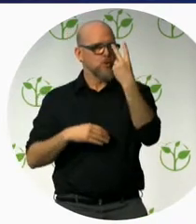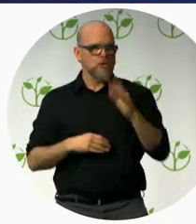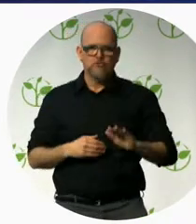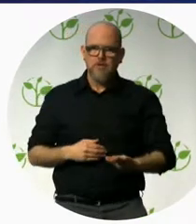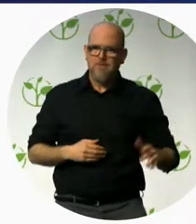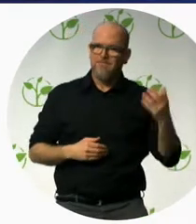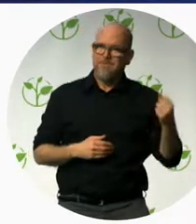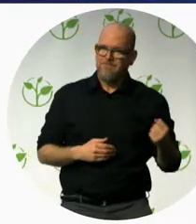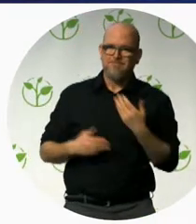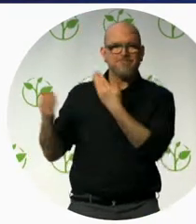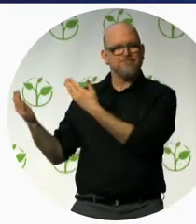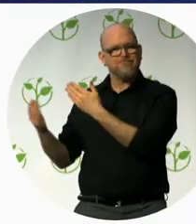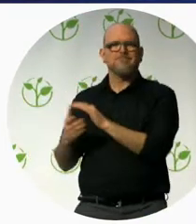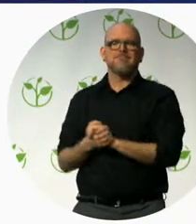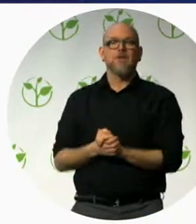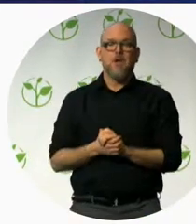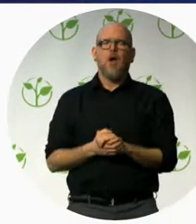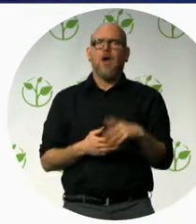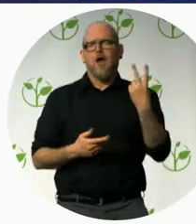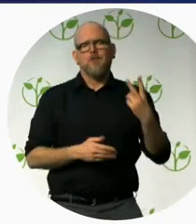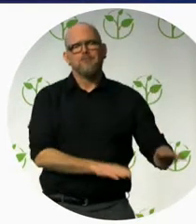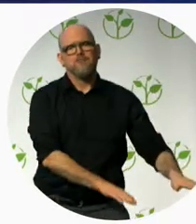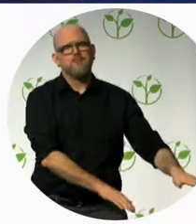of progressive muscular dystrophy.